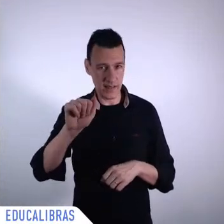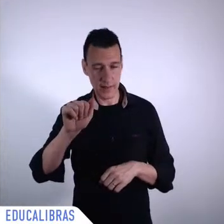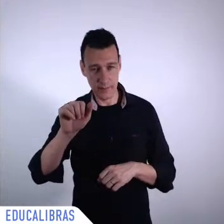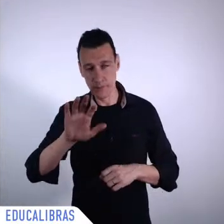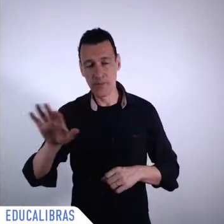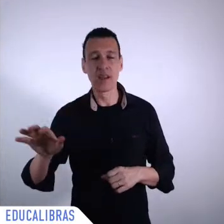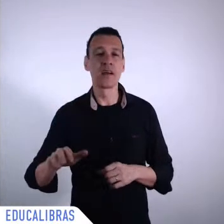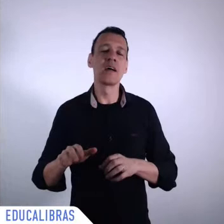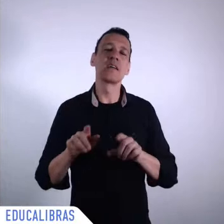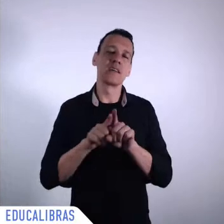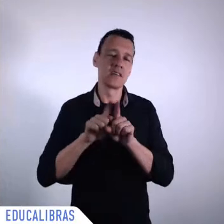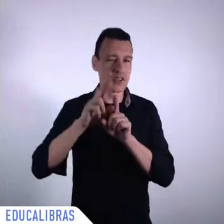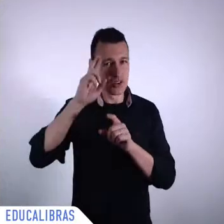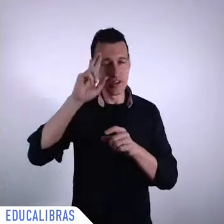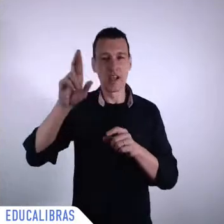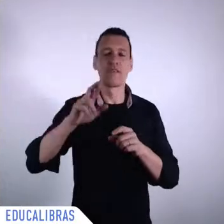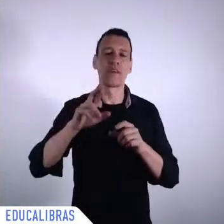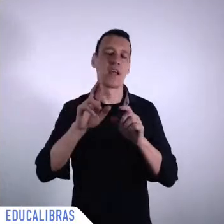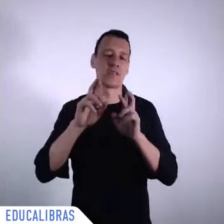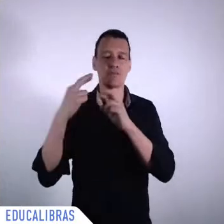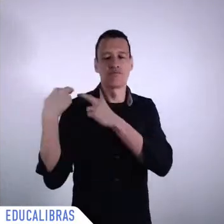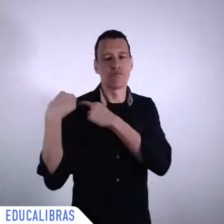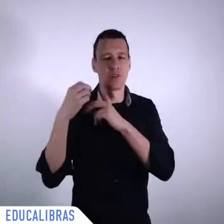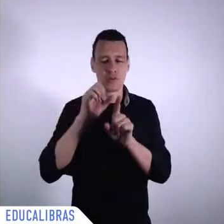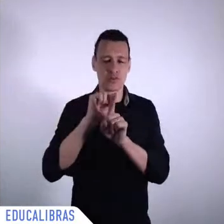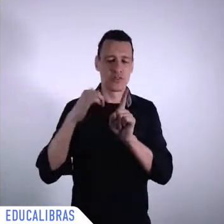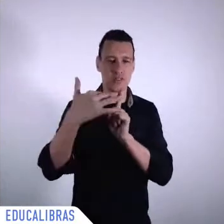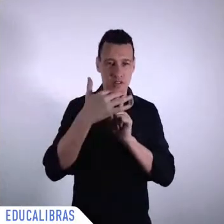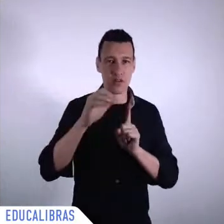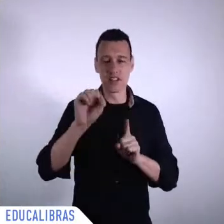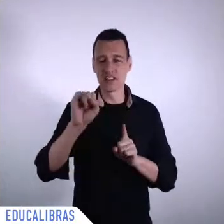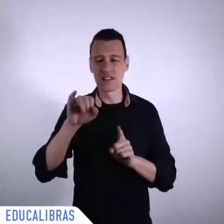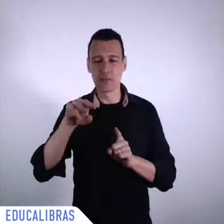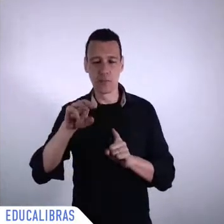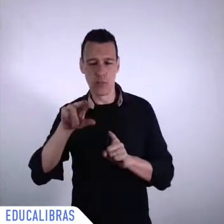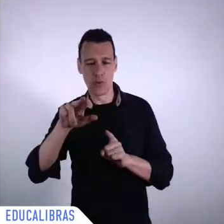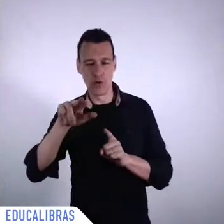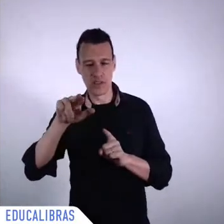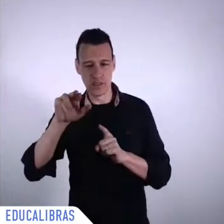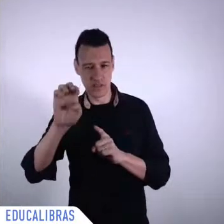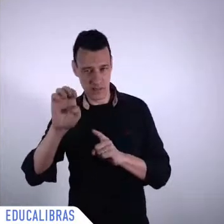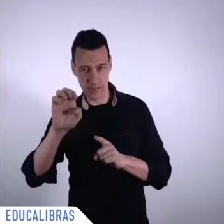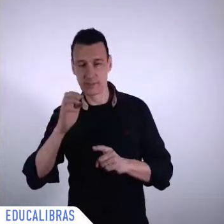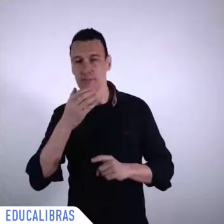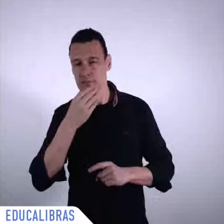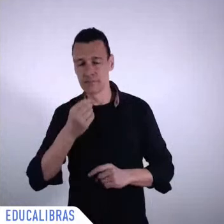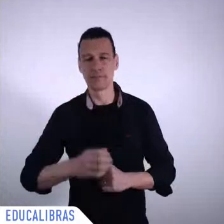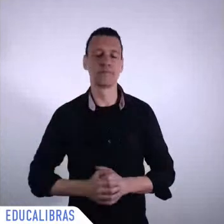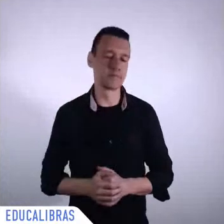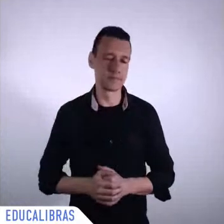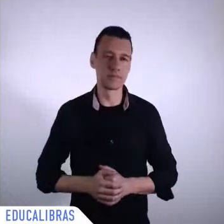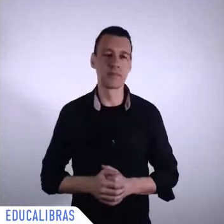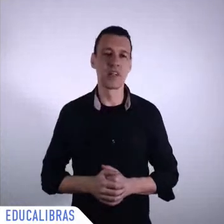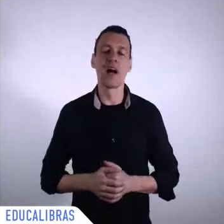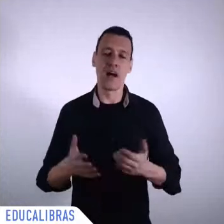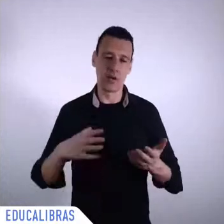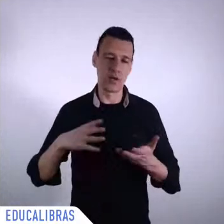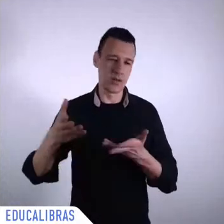Also, Director General from UNESCO, former Director General Irina Bokova, and also